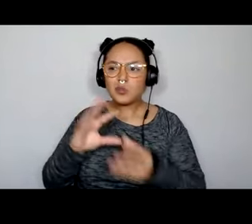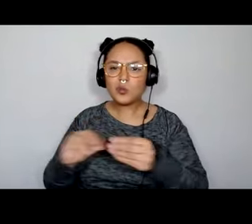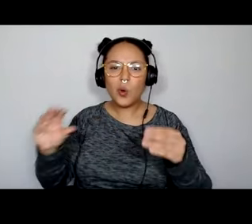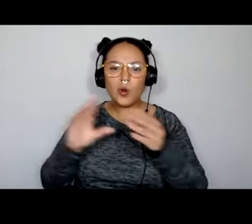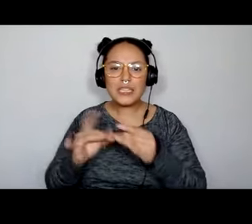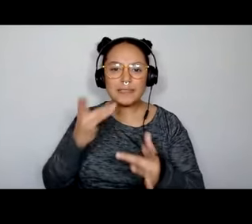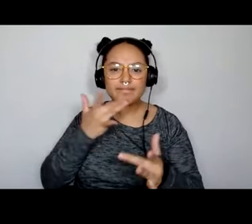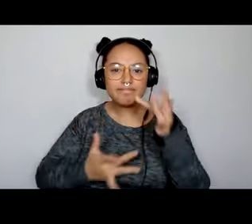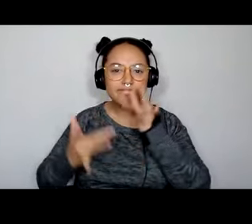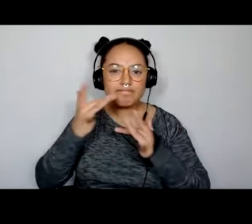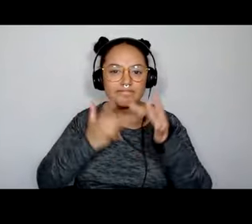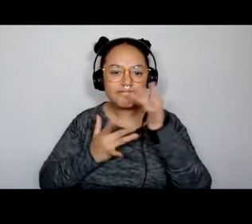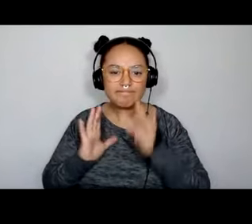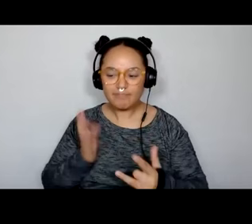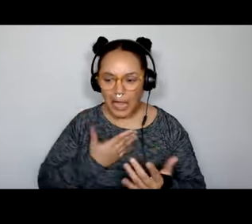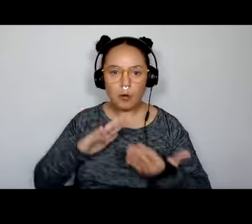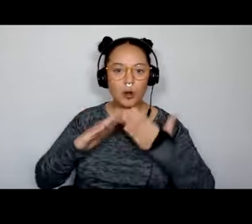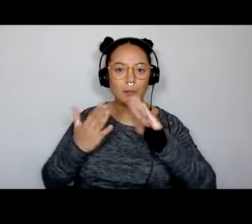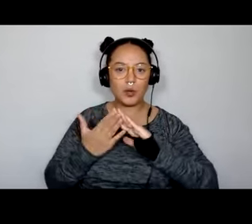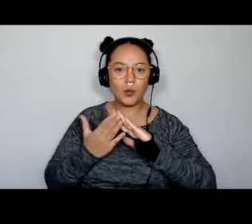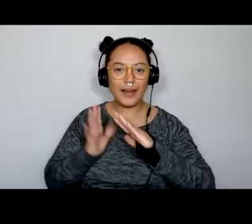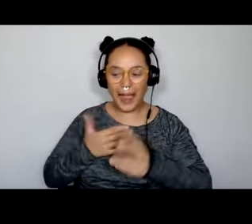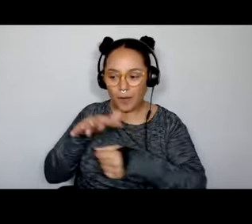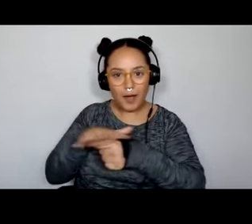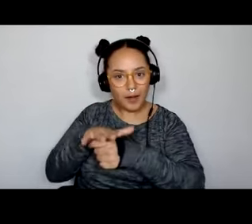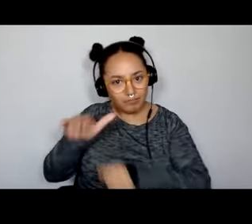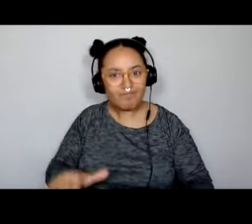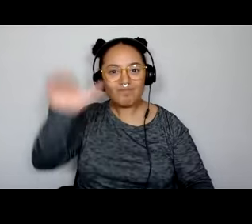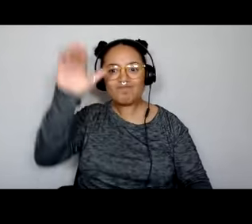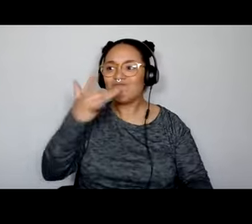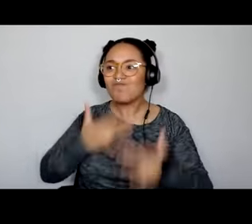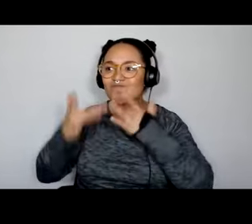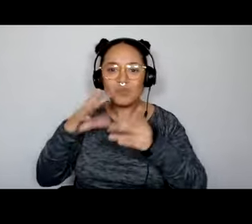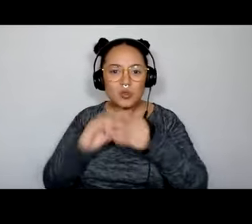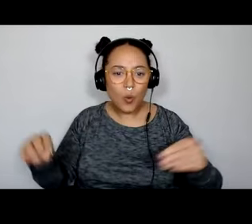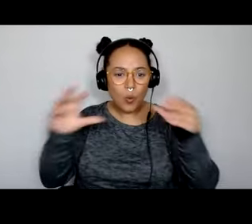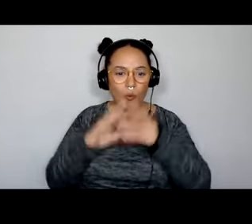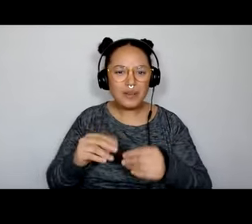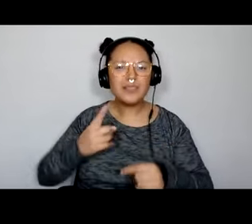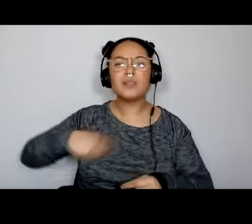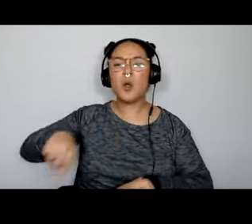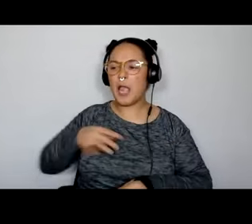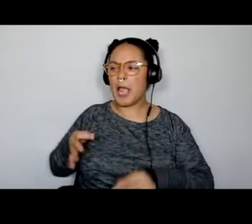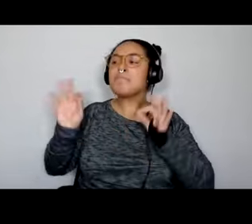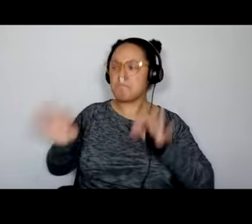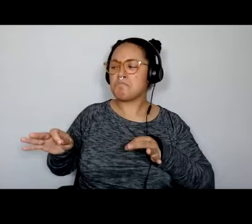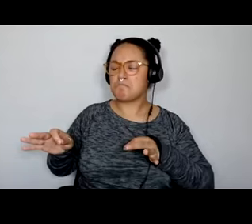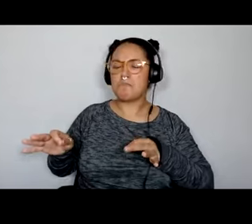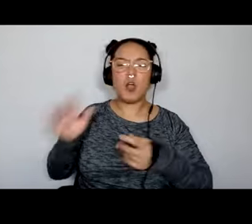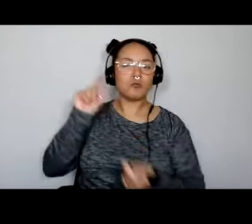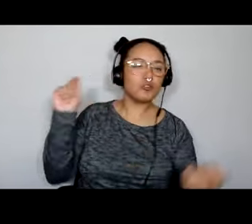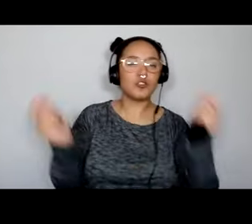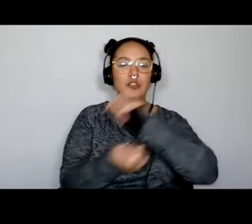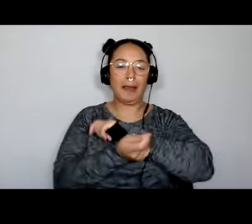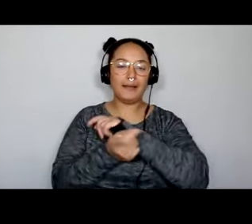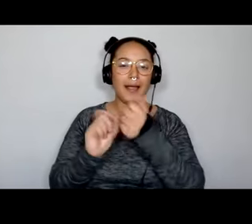Um, and we wanted to change part of the narrative of how we saw our communities being documented and representing the media. Uh, so